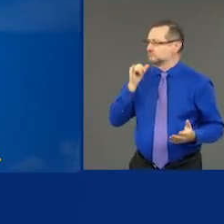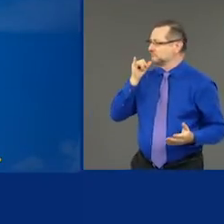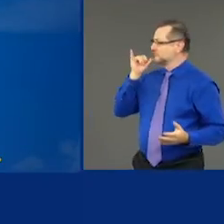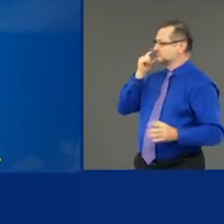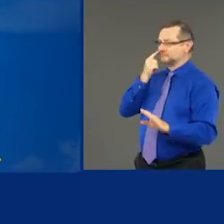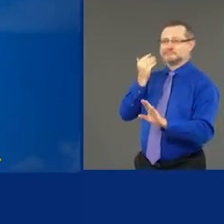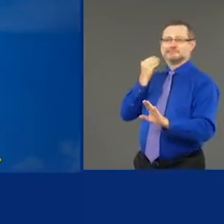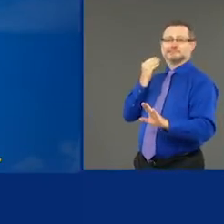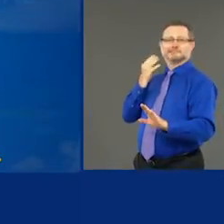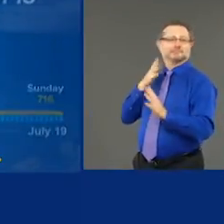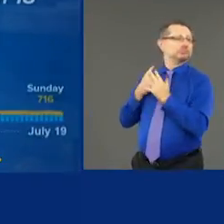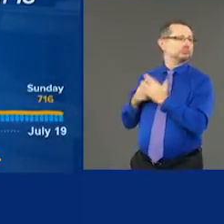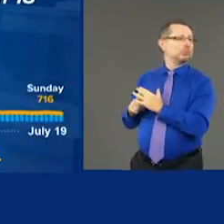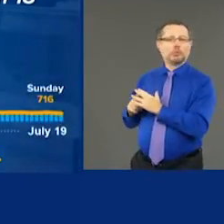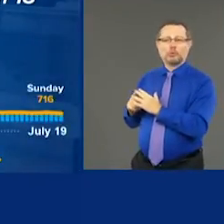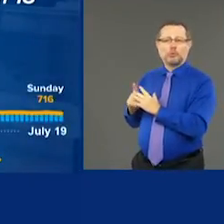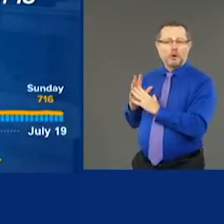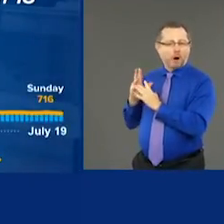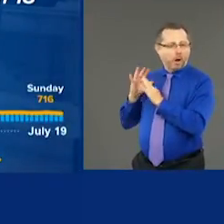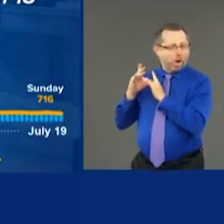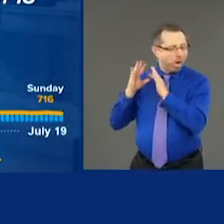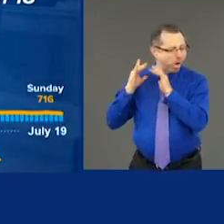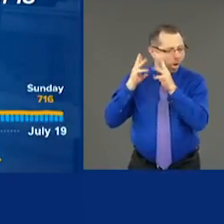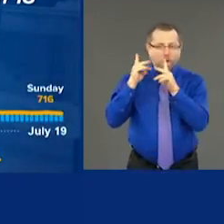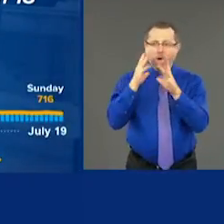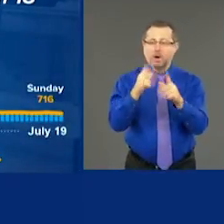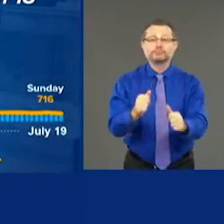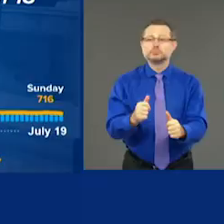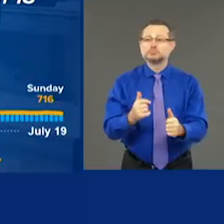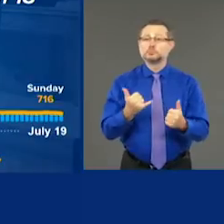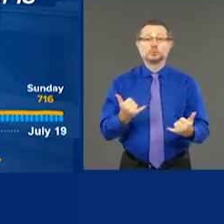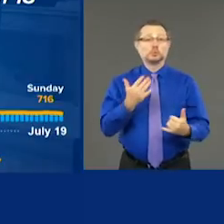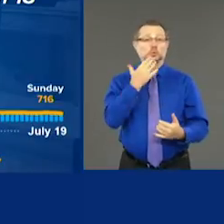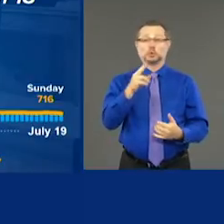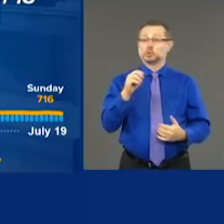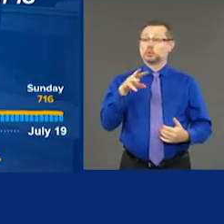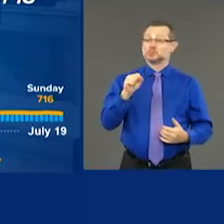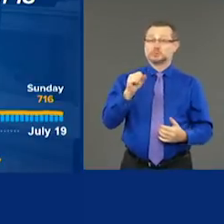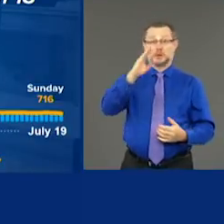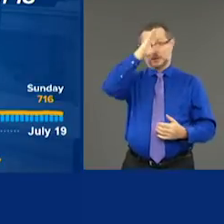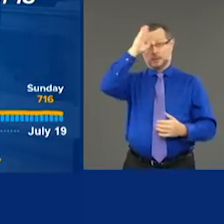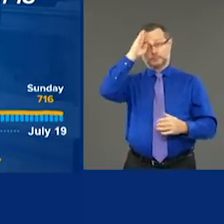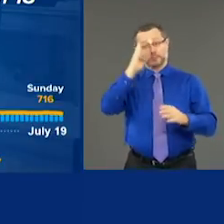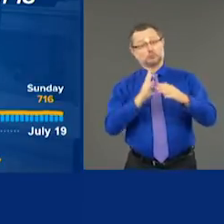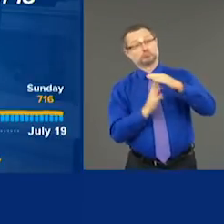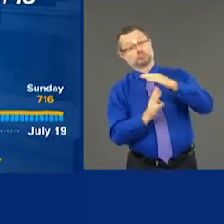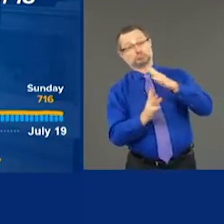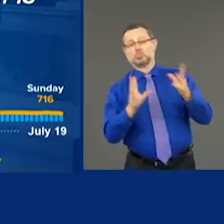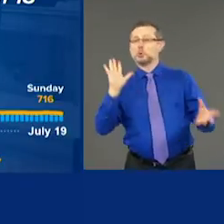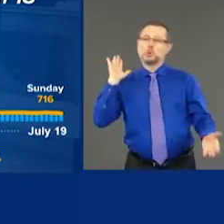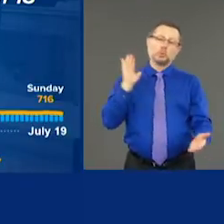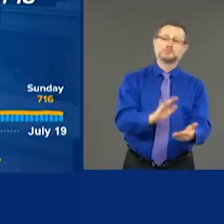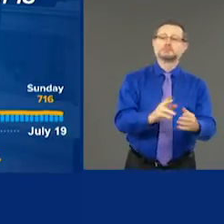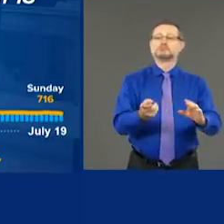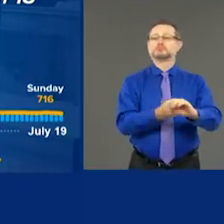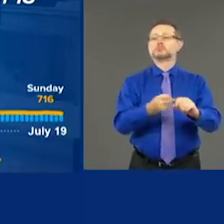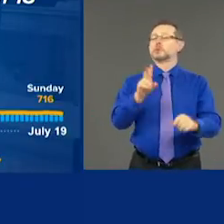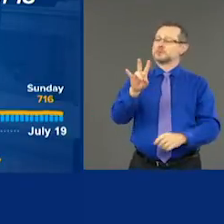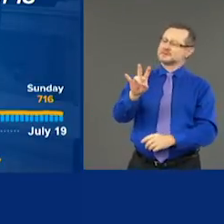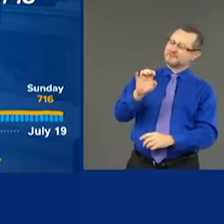It's a day for good news. Our hospitalizations are at the lowest level since March 18th,